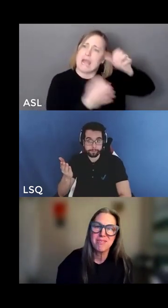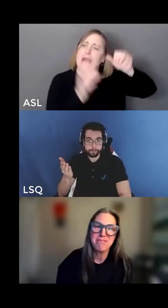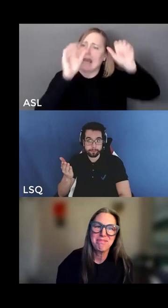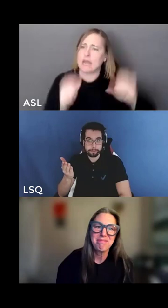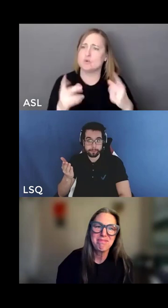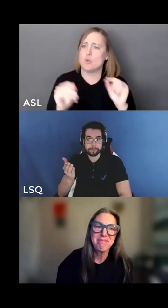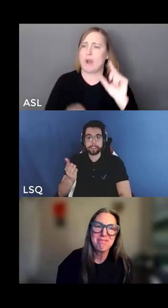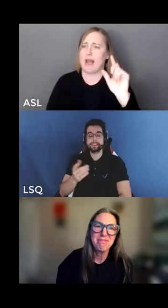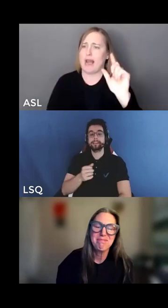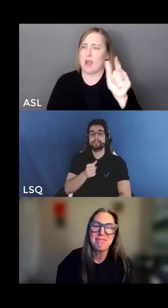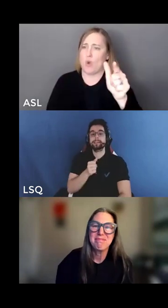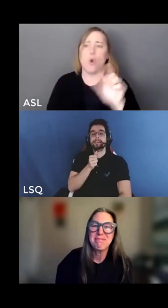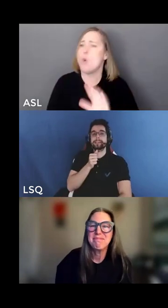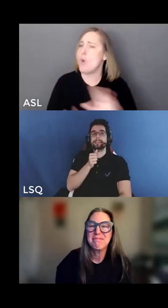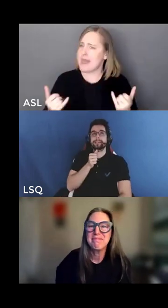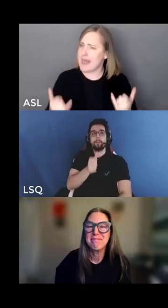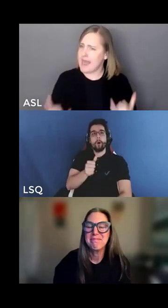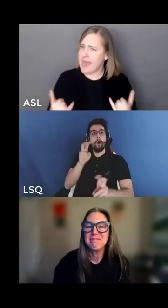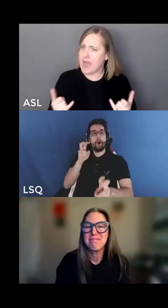action